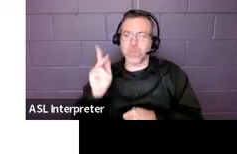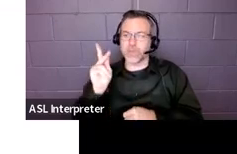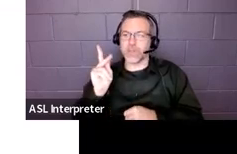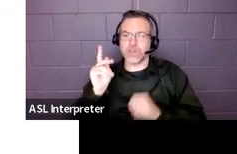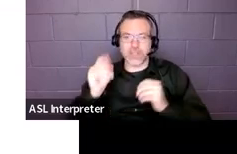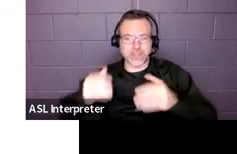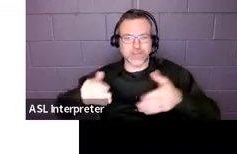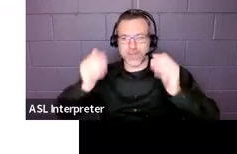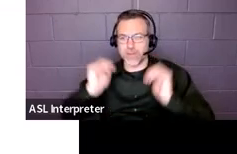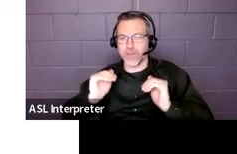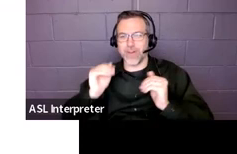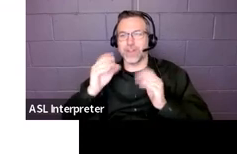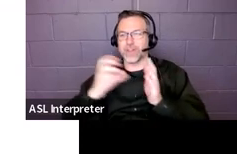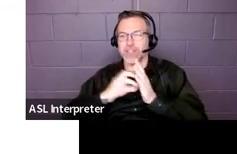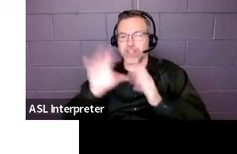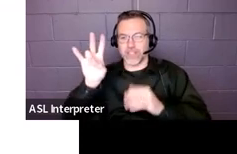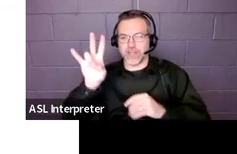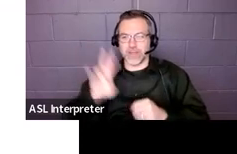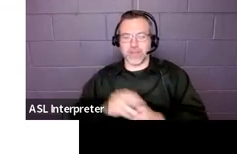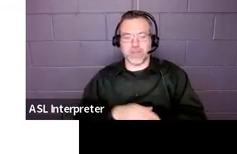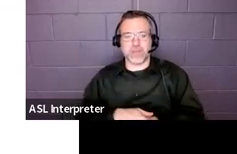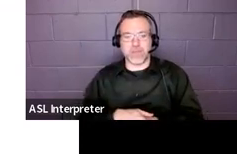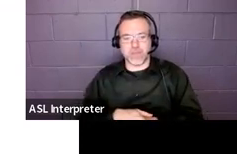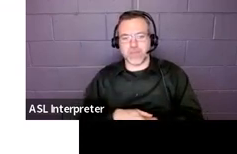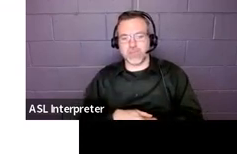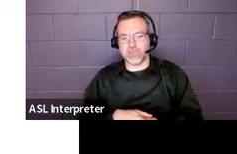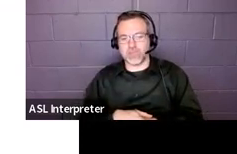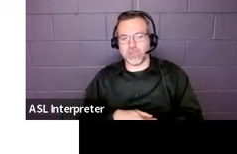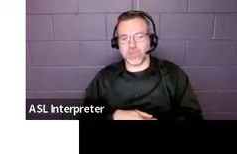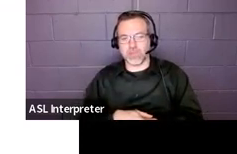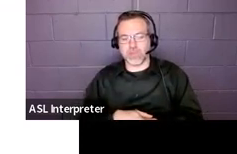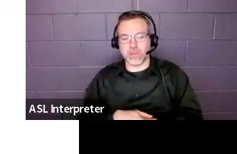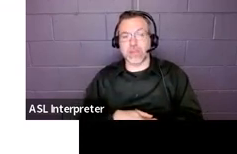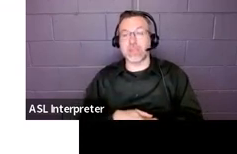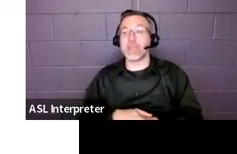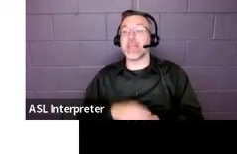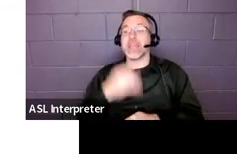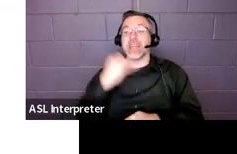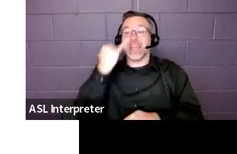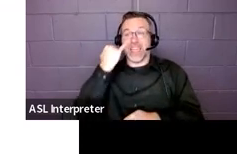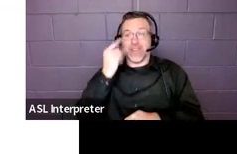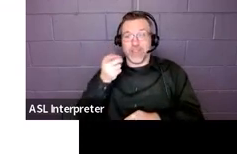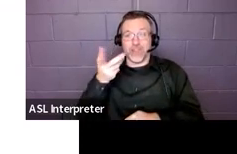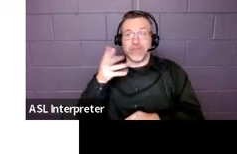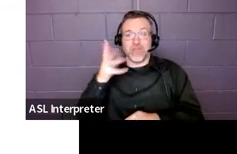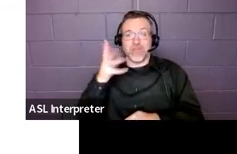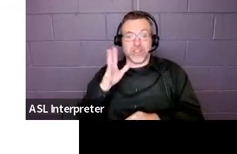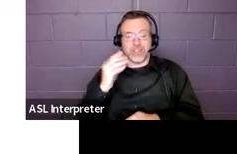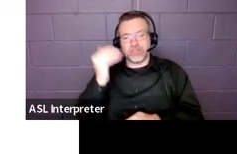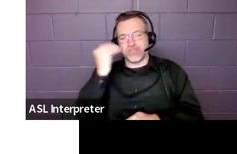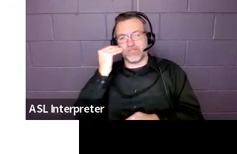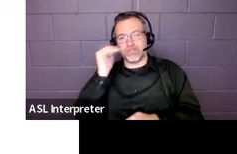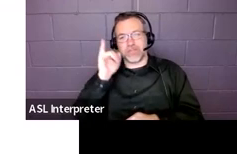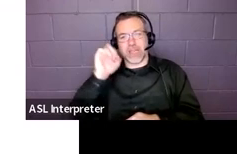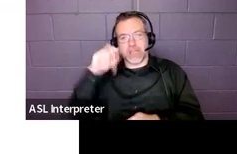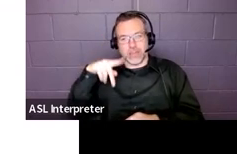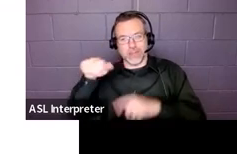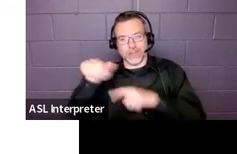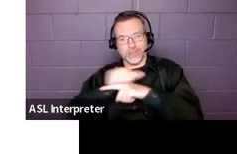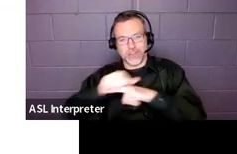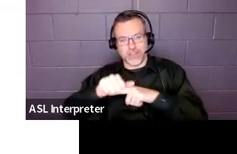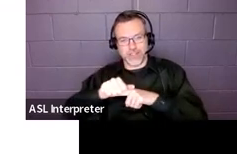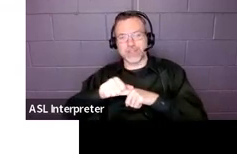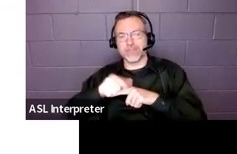on then to section seven. Okay, so again, if you've been in our IEP trainings, this is a slide that you're familiar with,